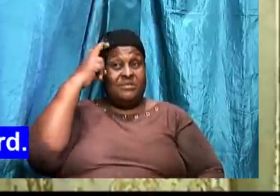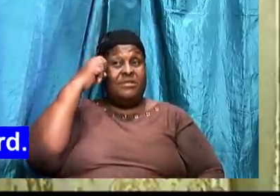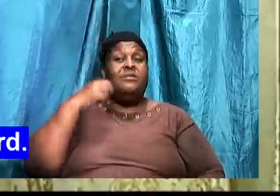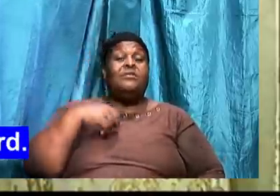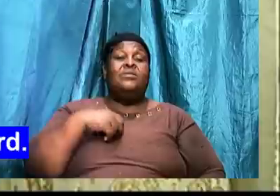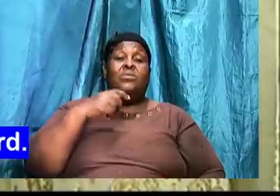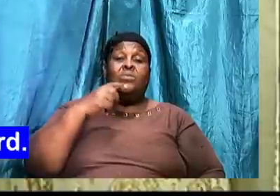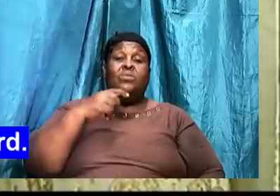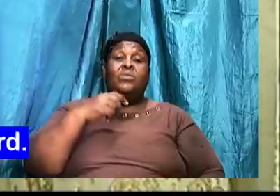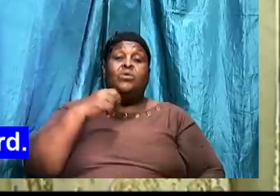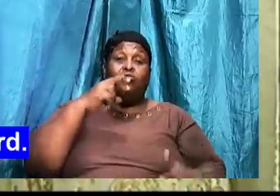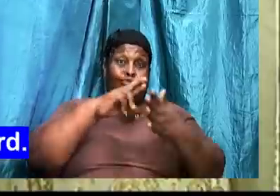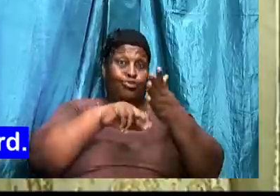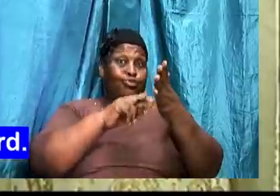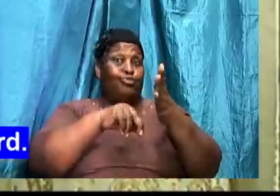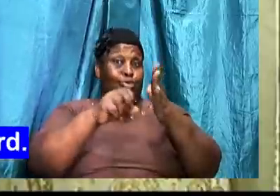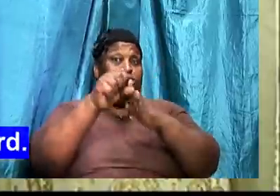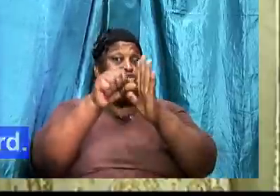quote scriptures to you.